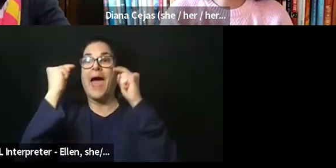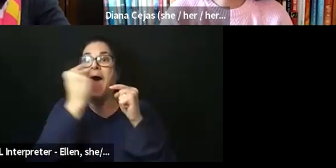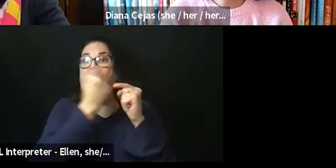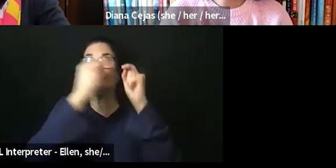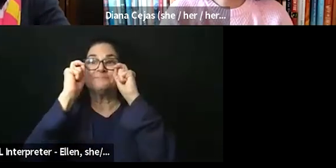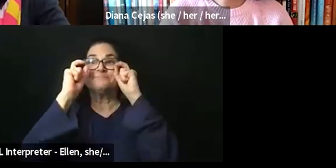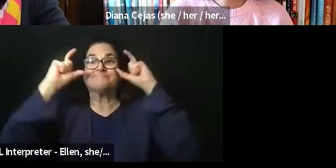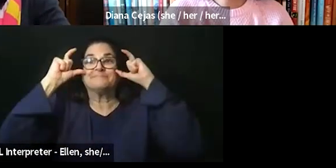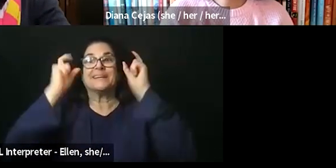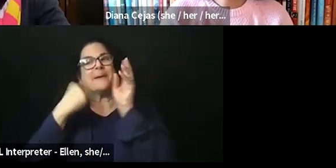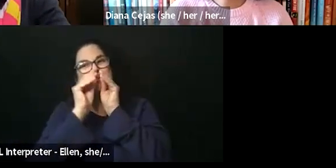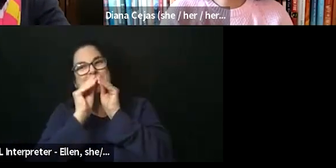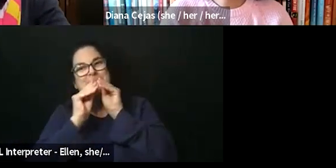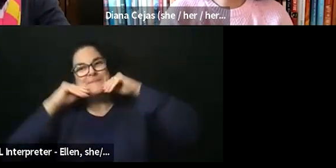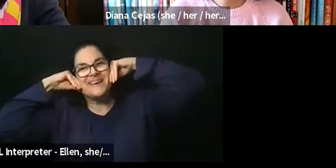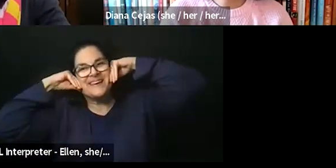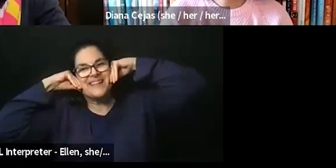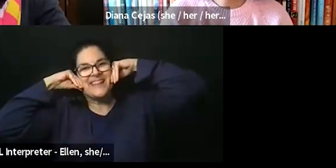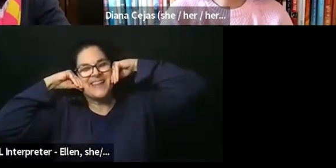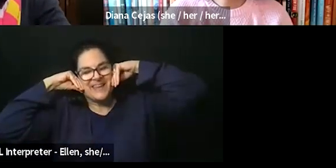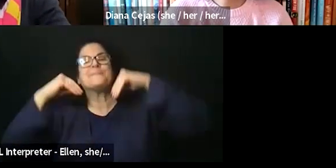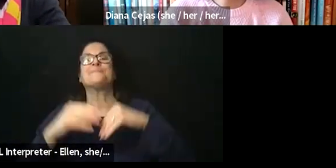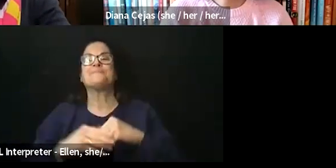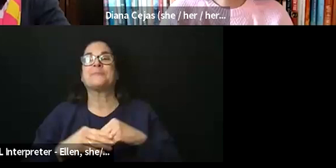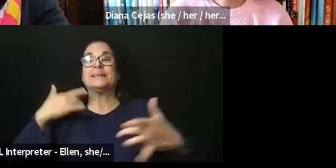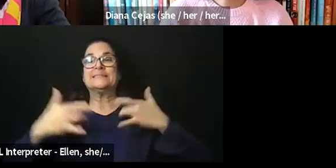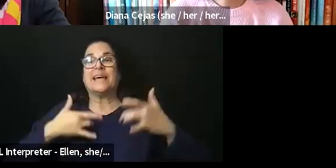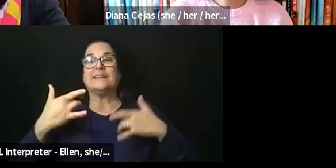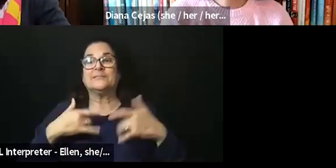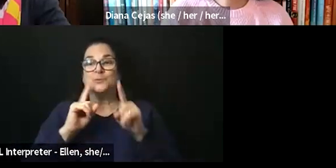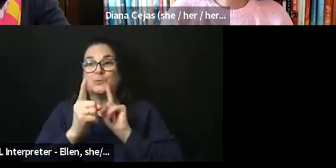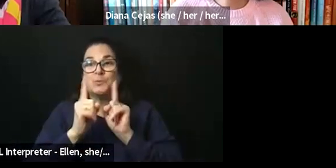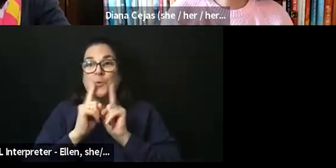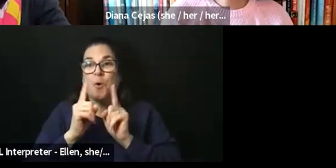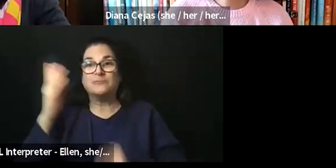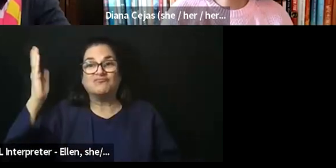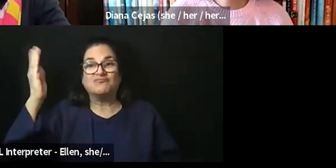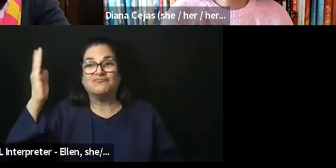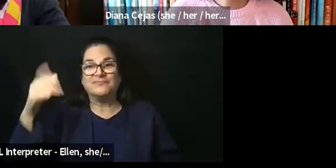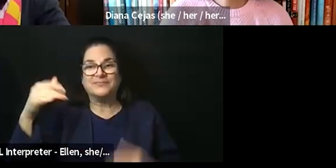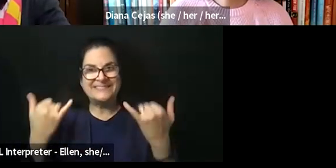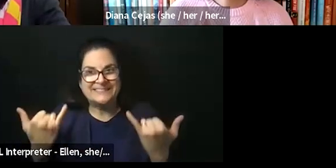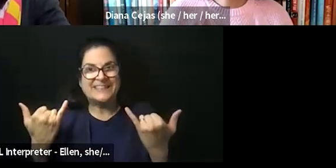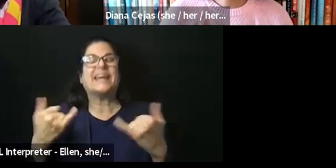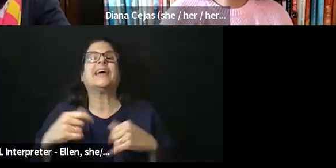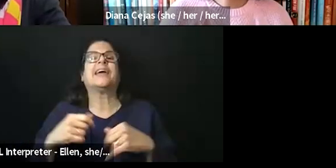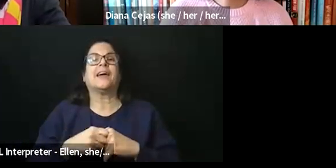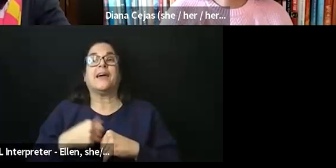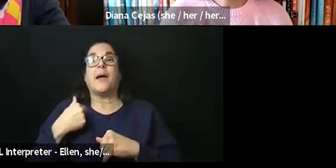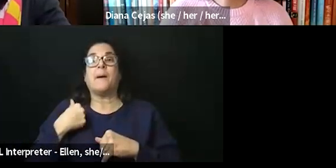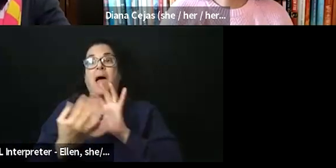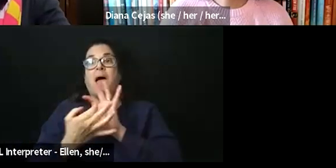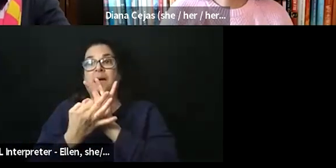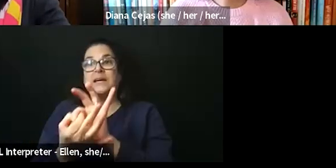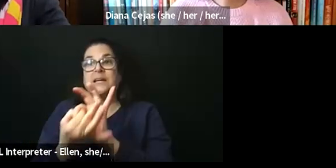smiling. And I am excited to talk to you guys today. My connection to